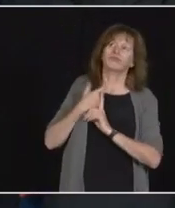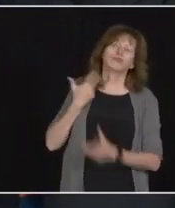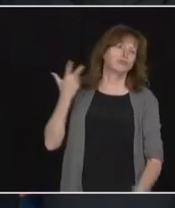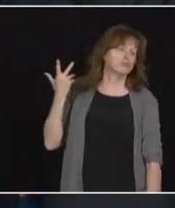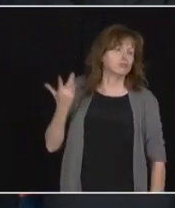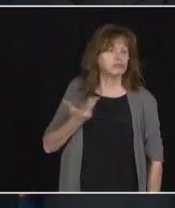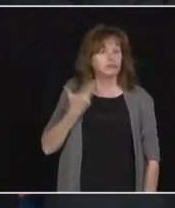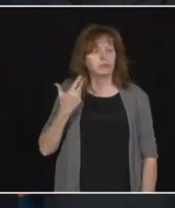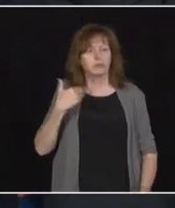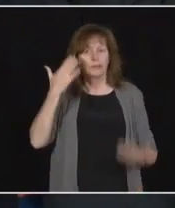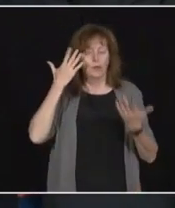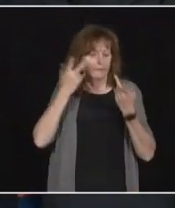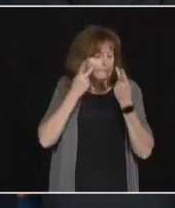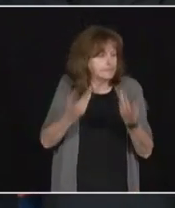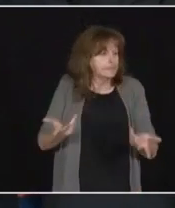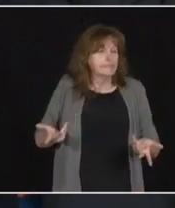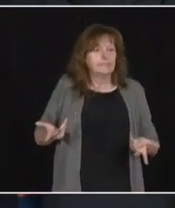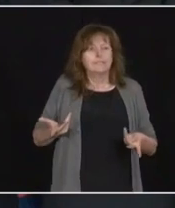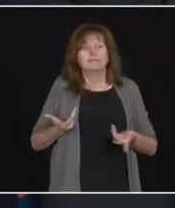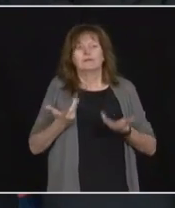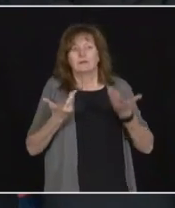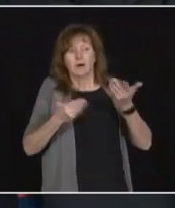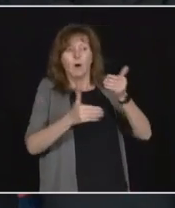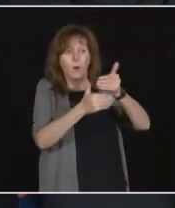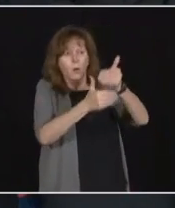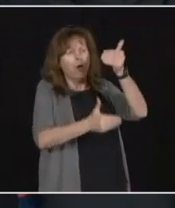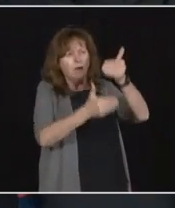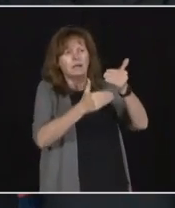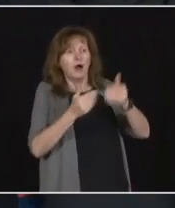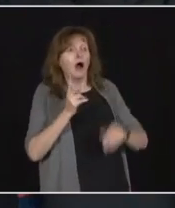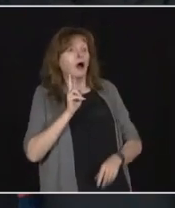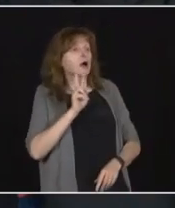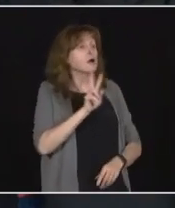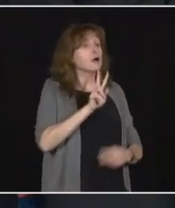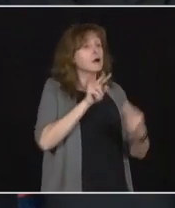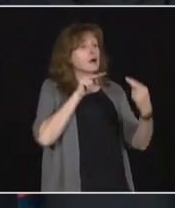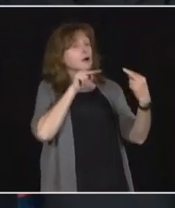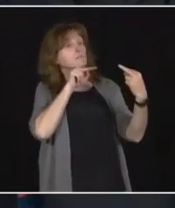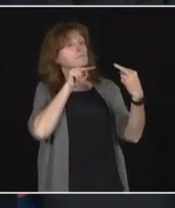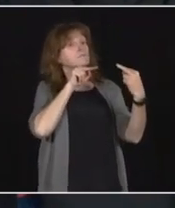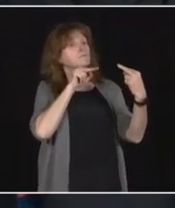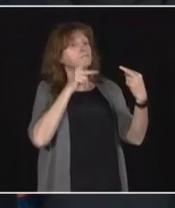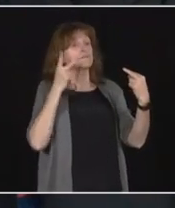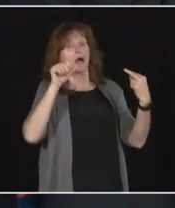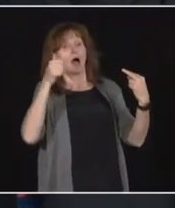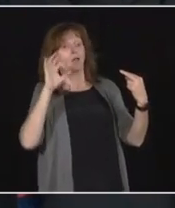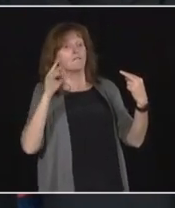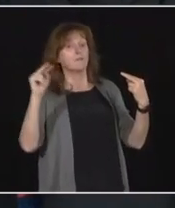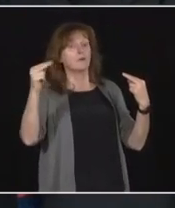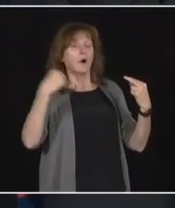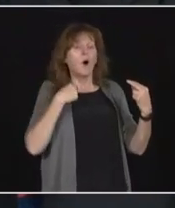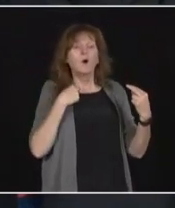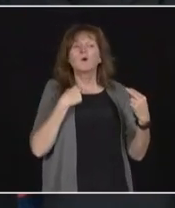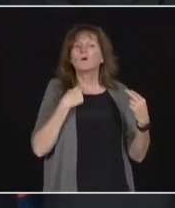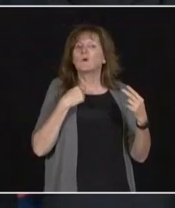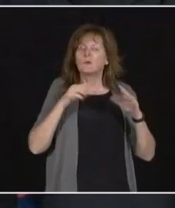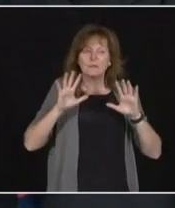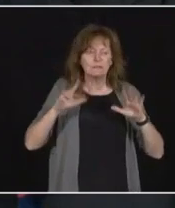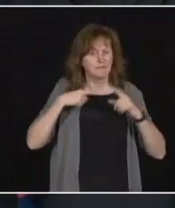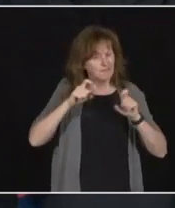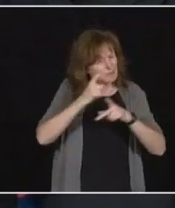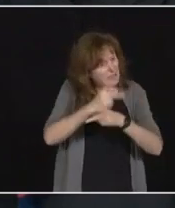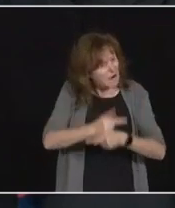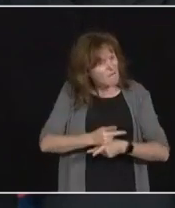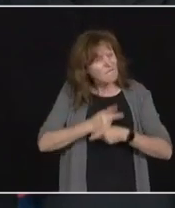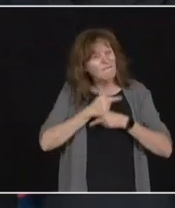even outside the window, I talk to other families. So we have to be super, super careful when we do